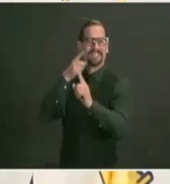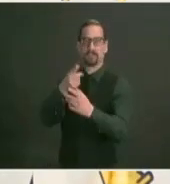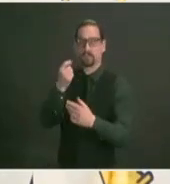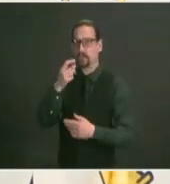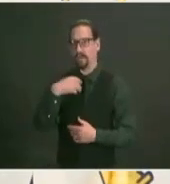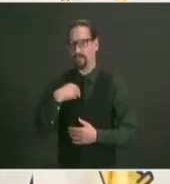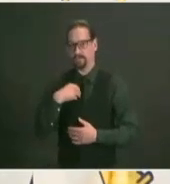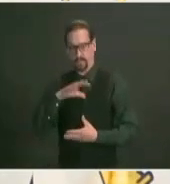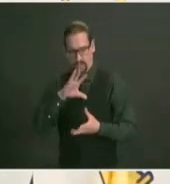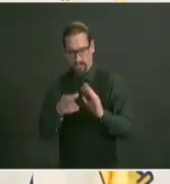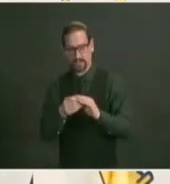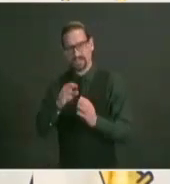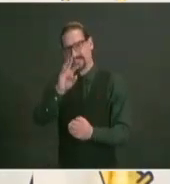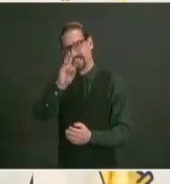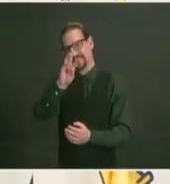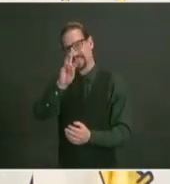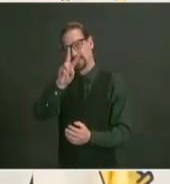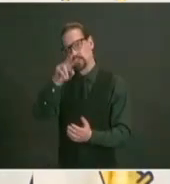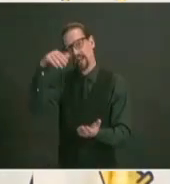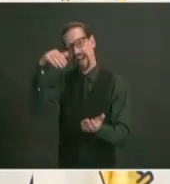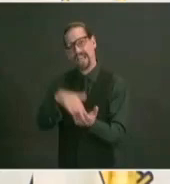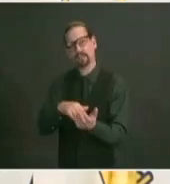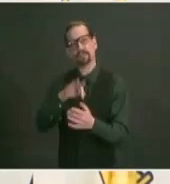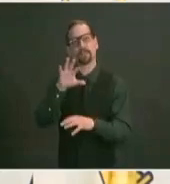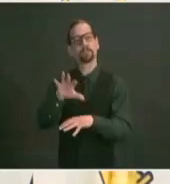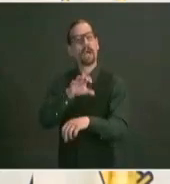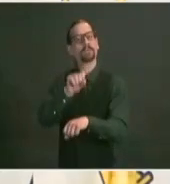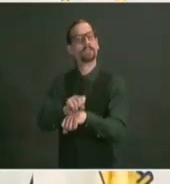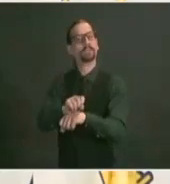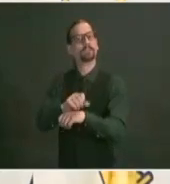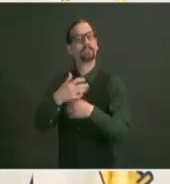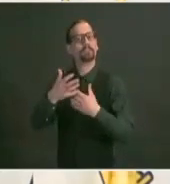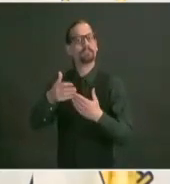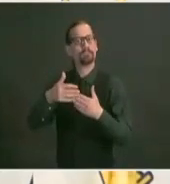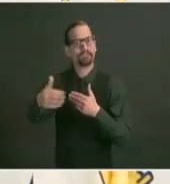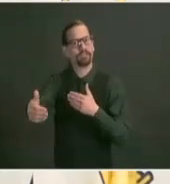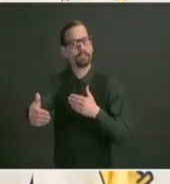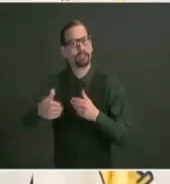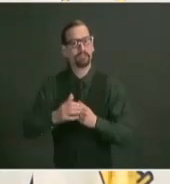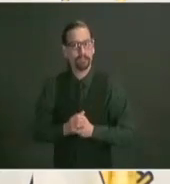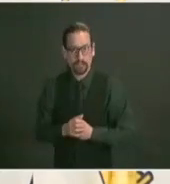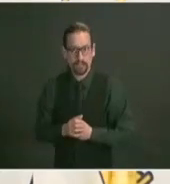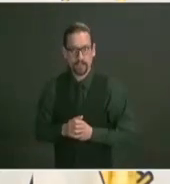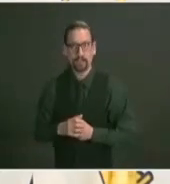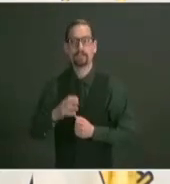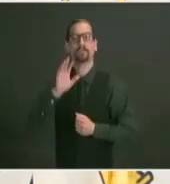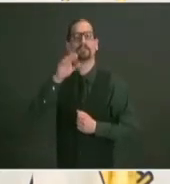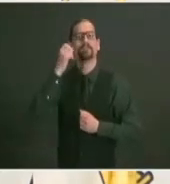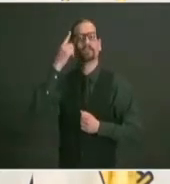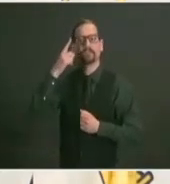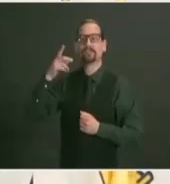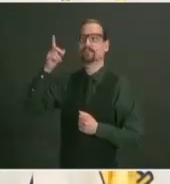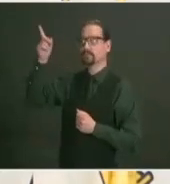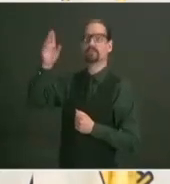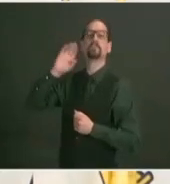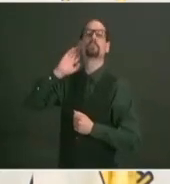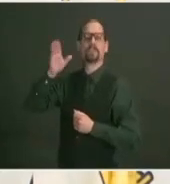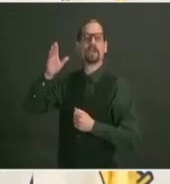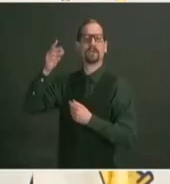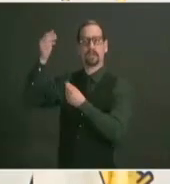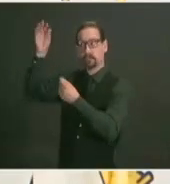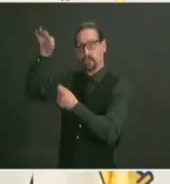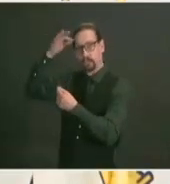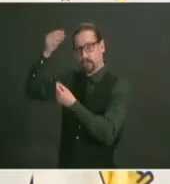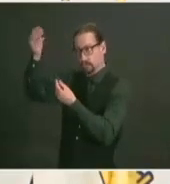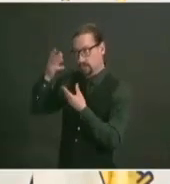for all states including rhode island this information allows us to announce that on april 19th rhode island